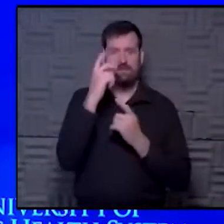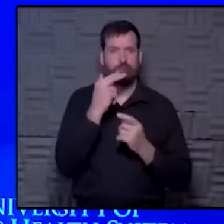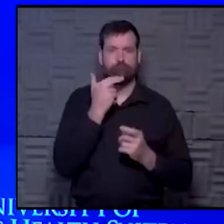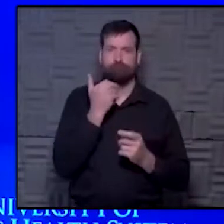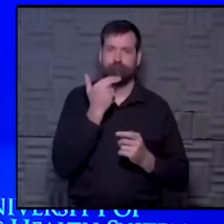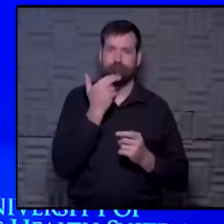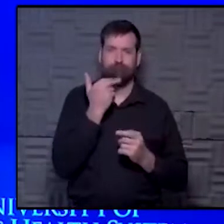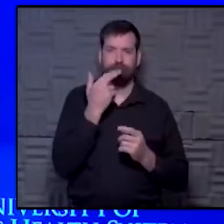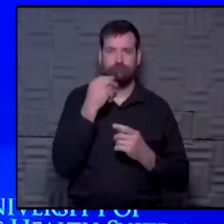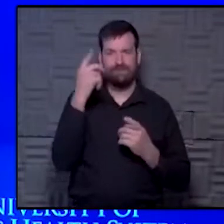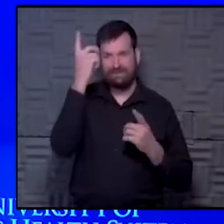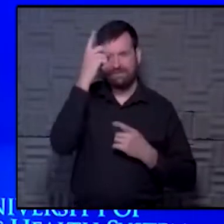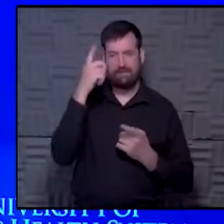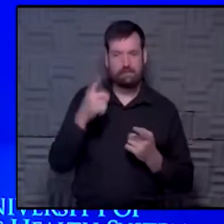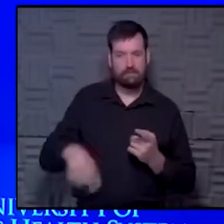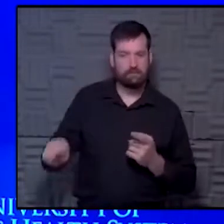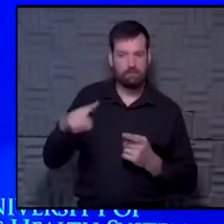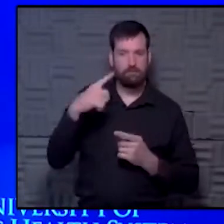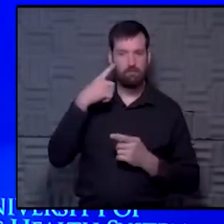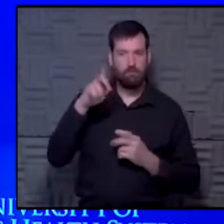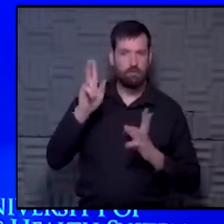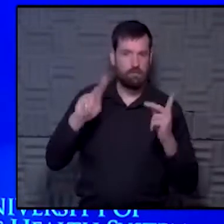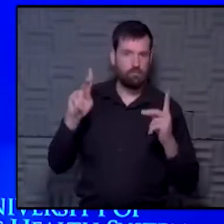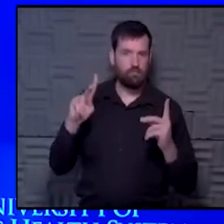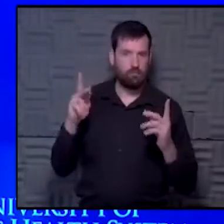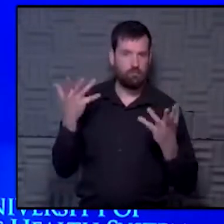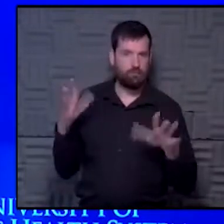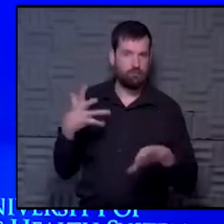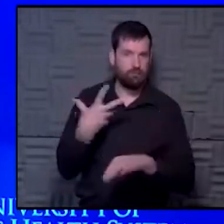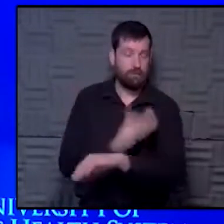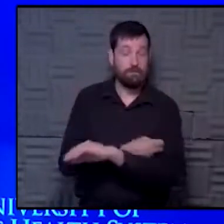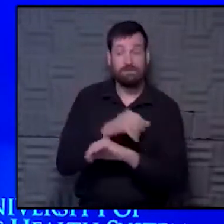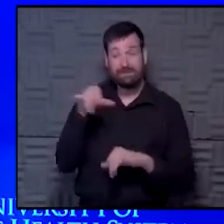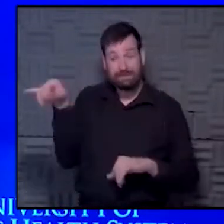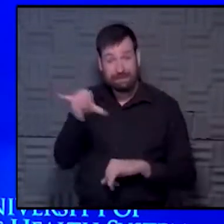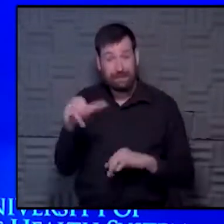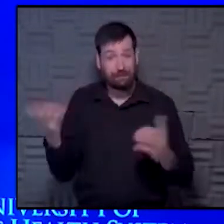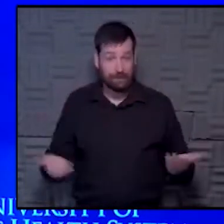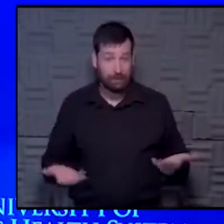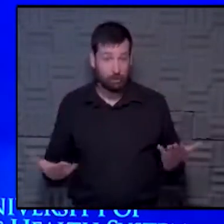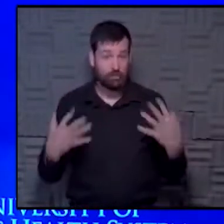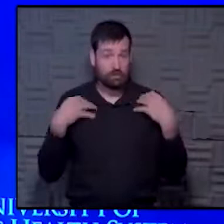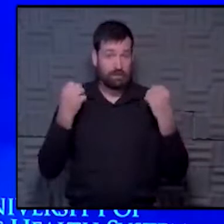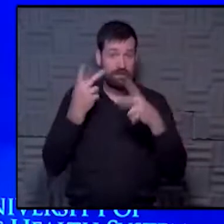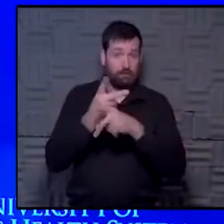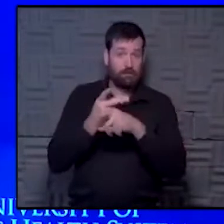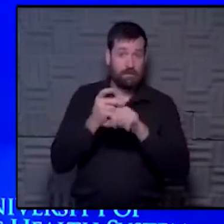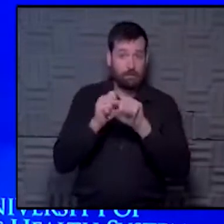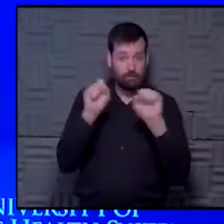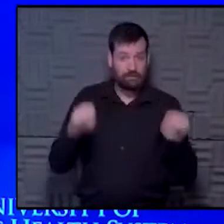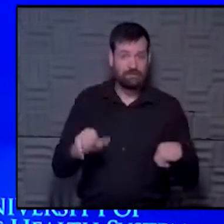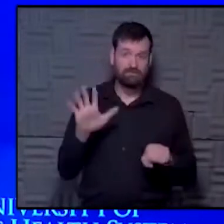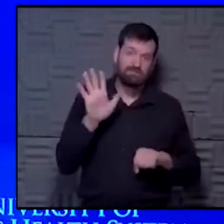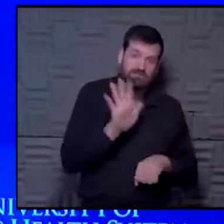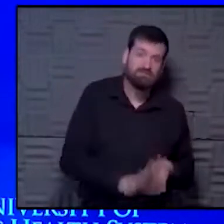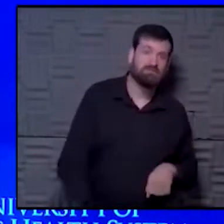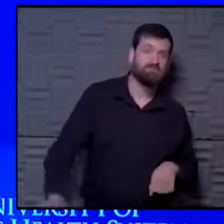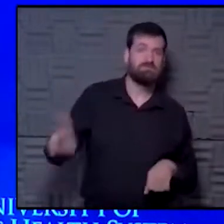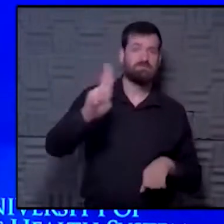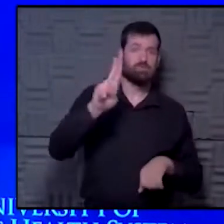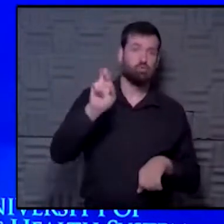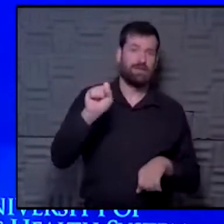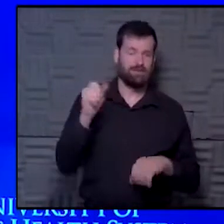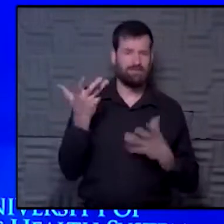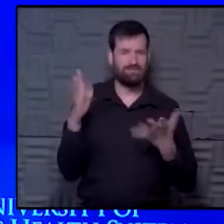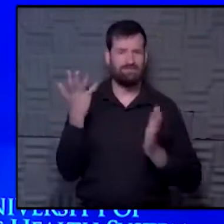disease in those vaccinated. So we've got the same proof here in our population. Healthcare systems across the country have that proof